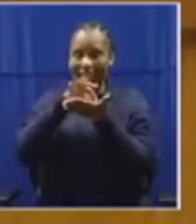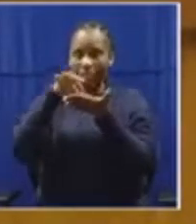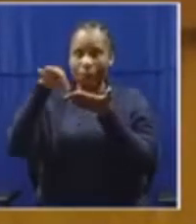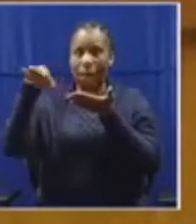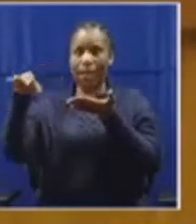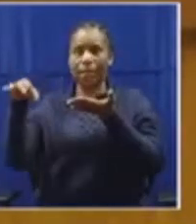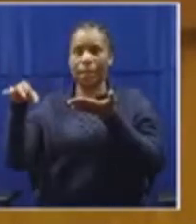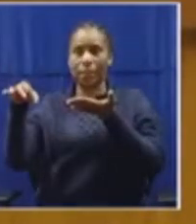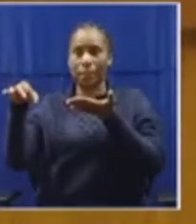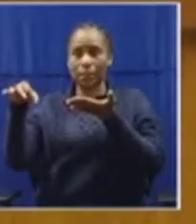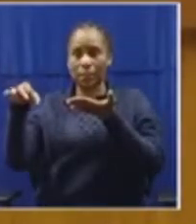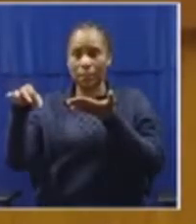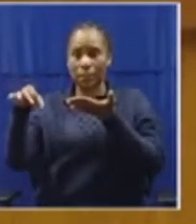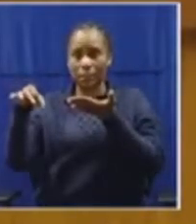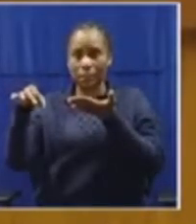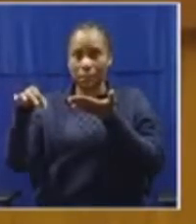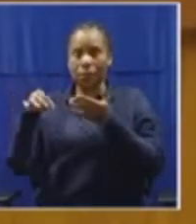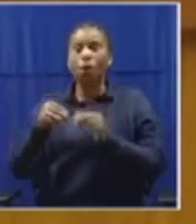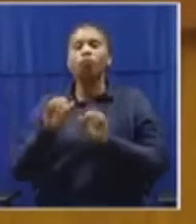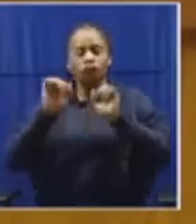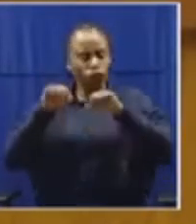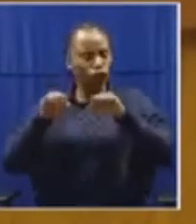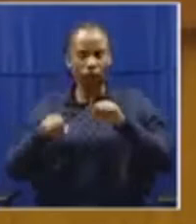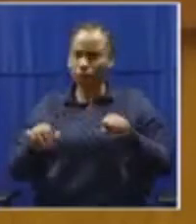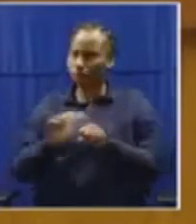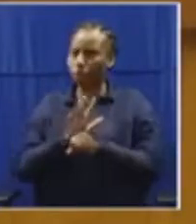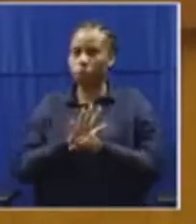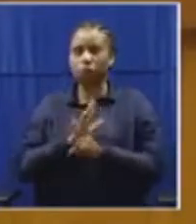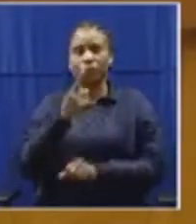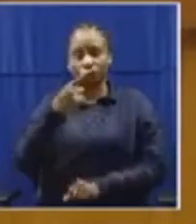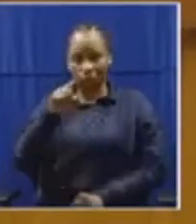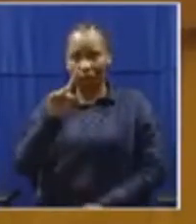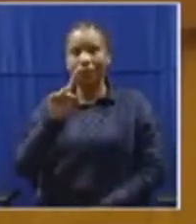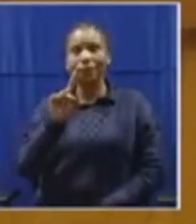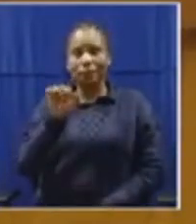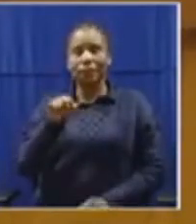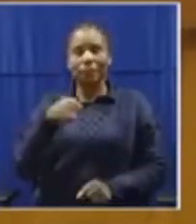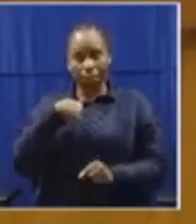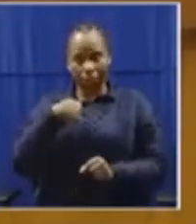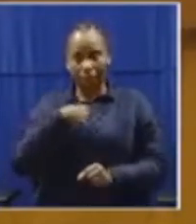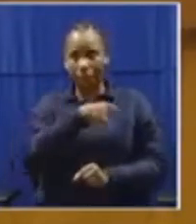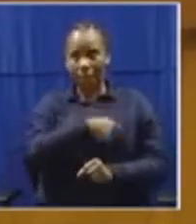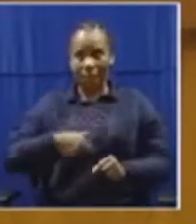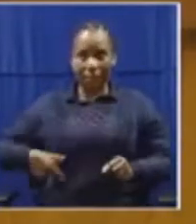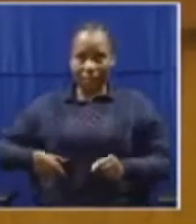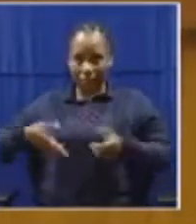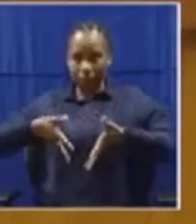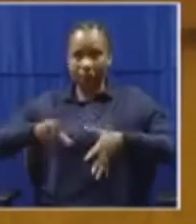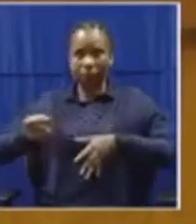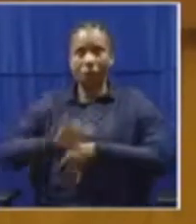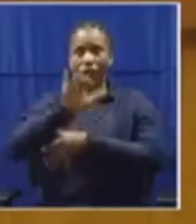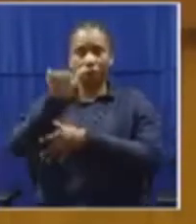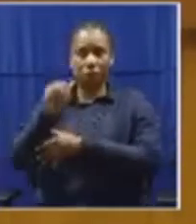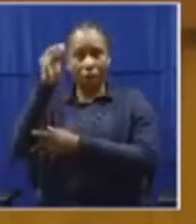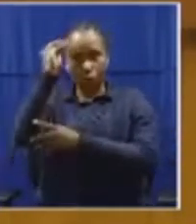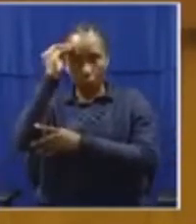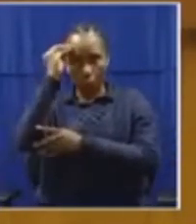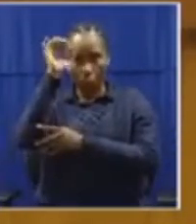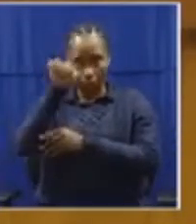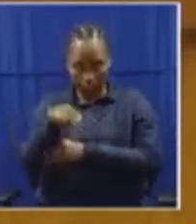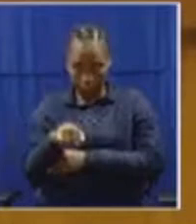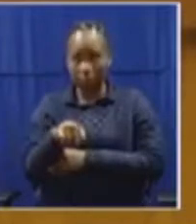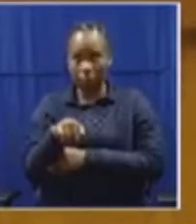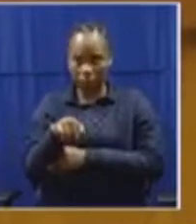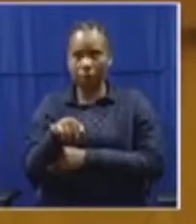and of course, you're absolutely right. As President of the Republic, yes, I know I'll be held to a much